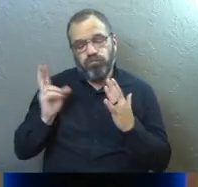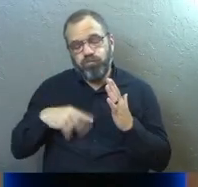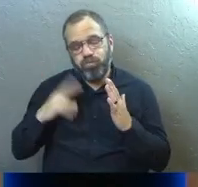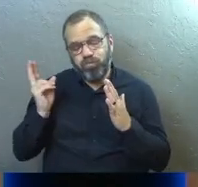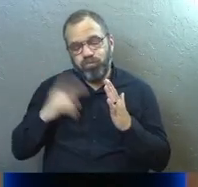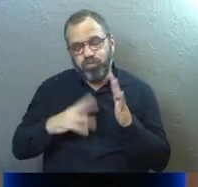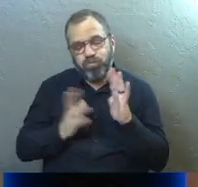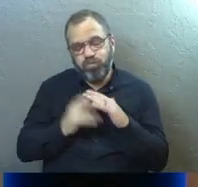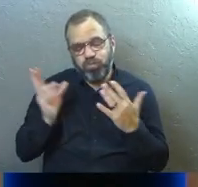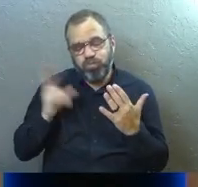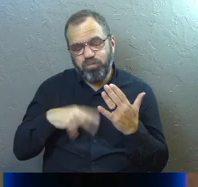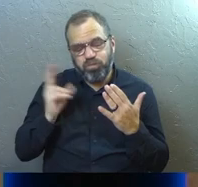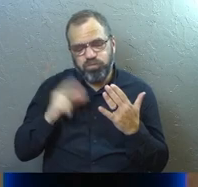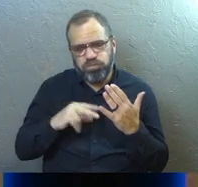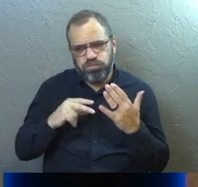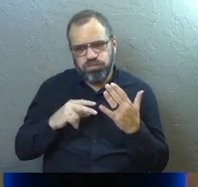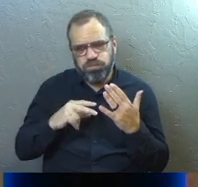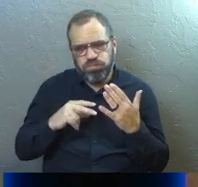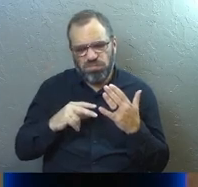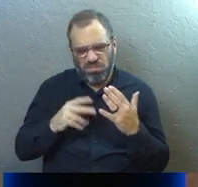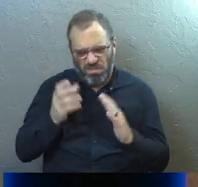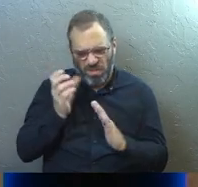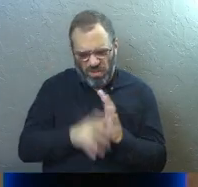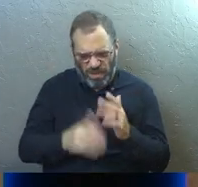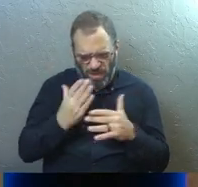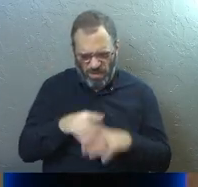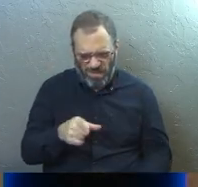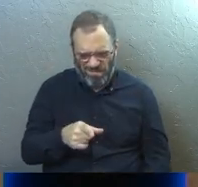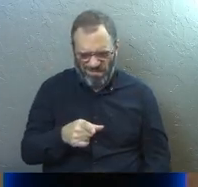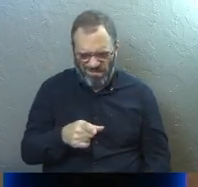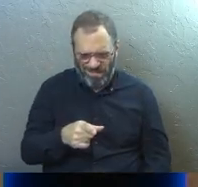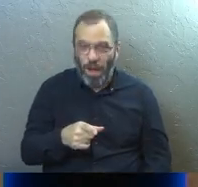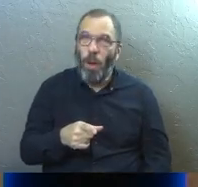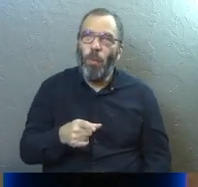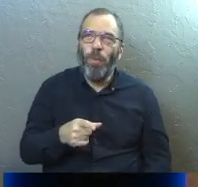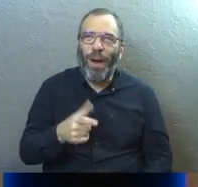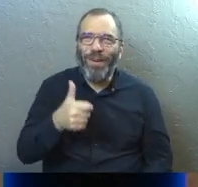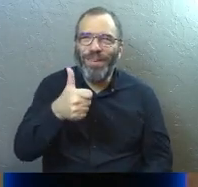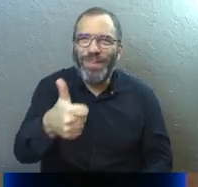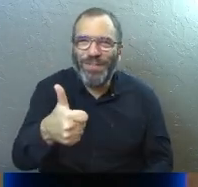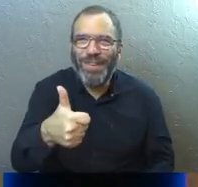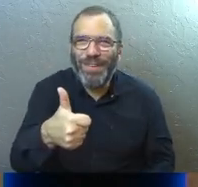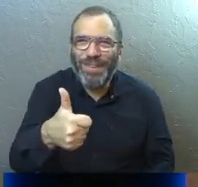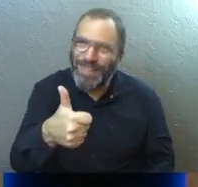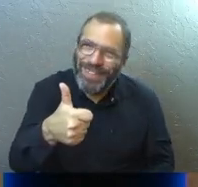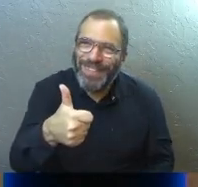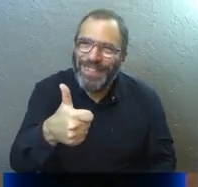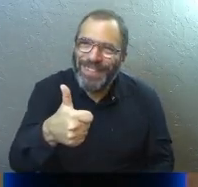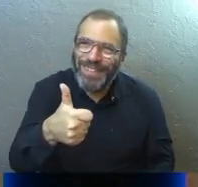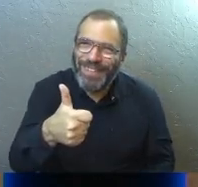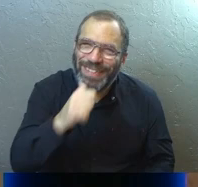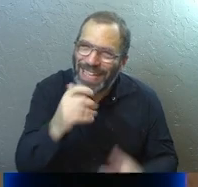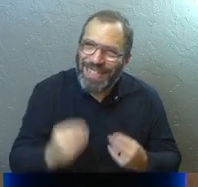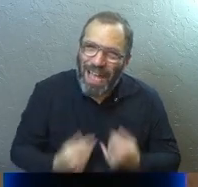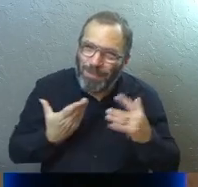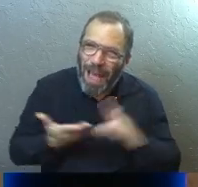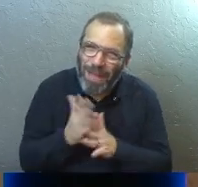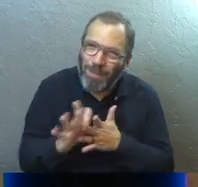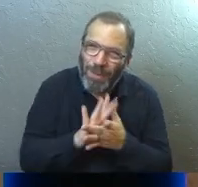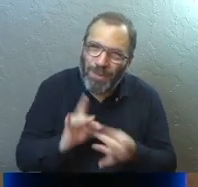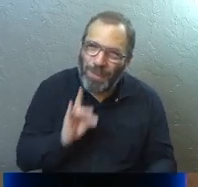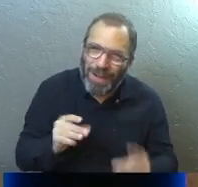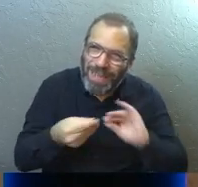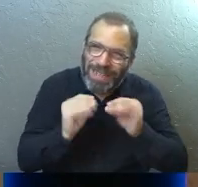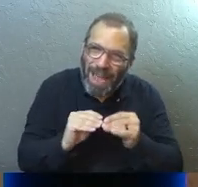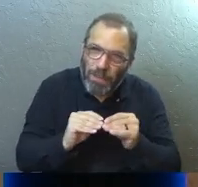along in your Bible and you're going to be like, I wouldn't have put the chapter break there. Good for you. That part is not inspired by the Holy